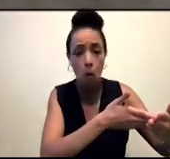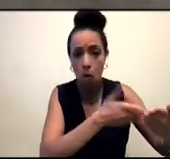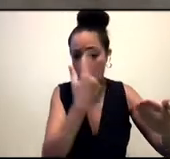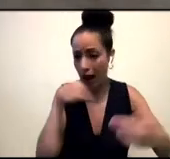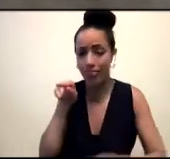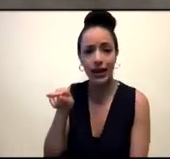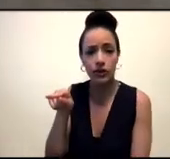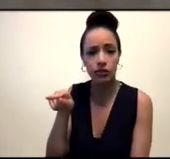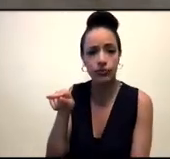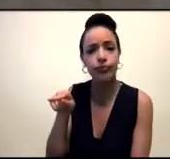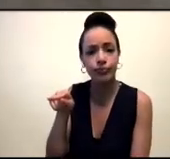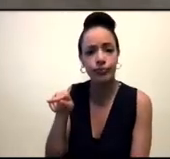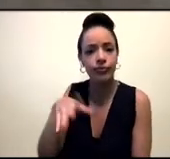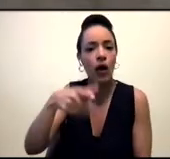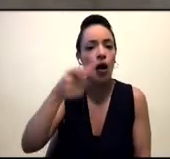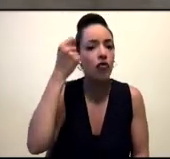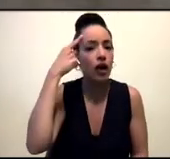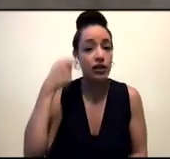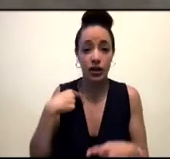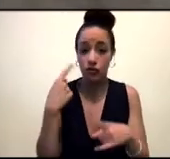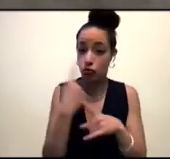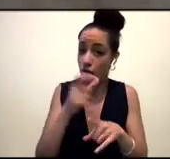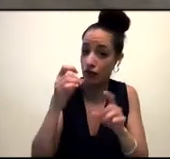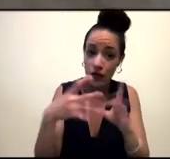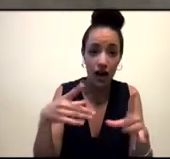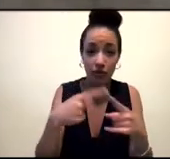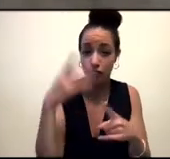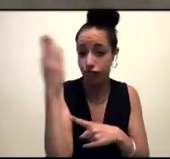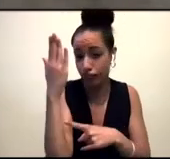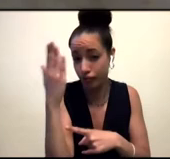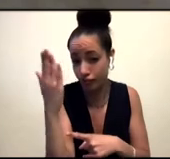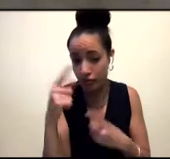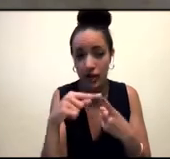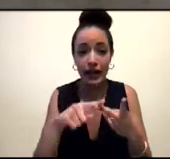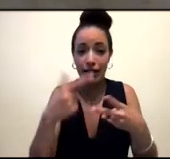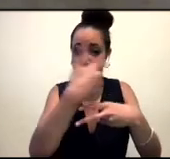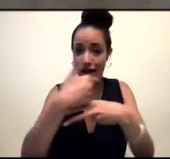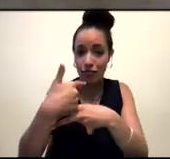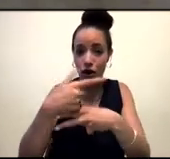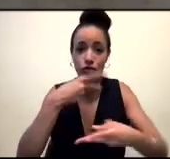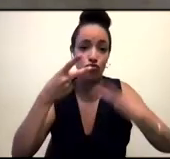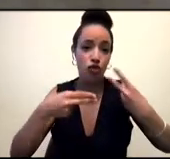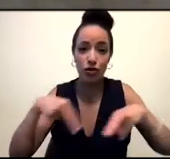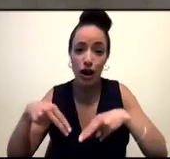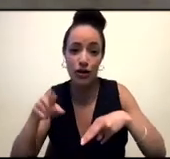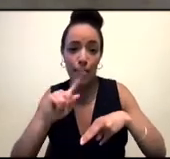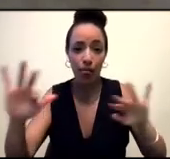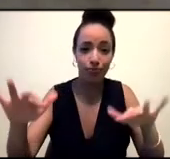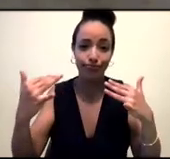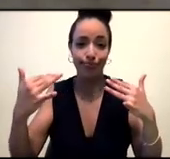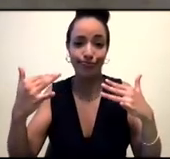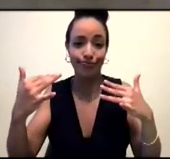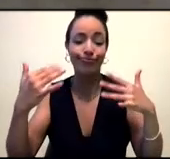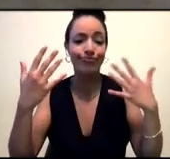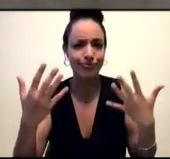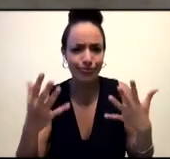I talk very quickly. I can get on camera and do a little song and dance, and I can capture people's attention. How do I utilize